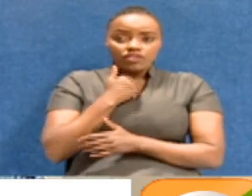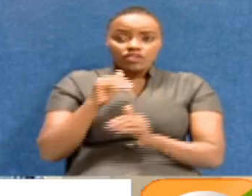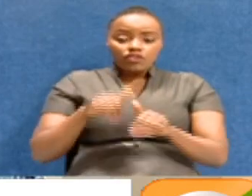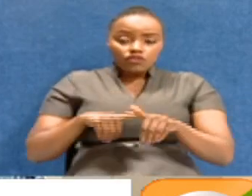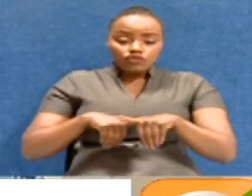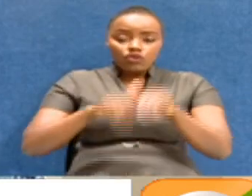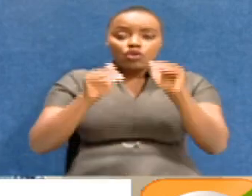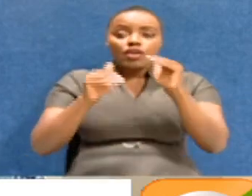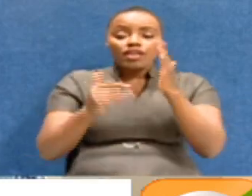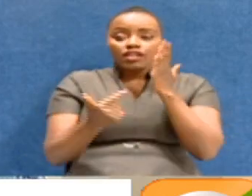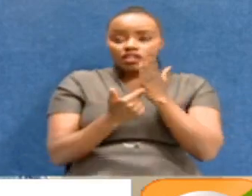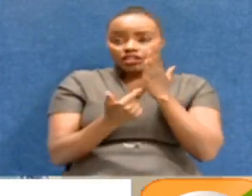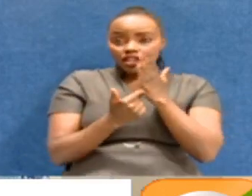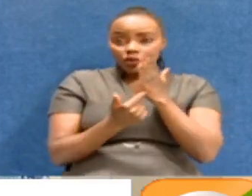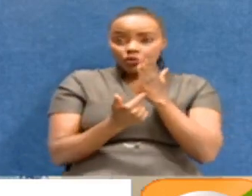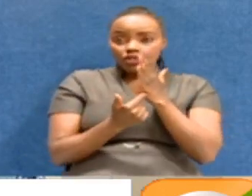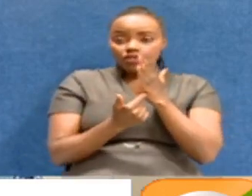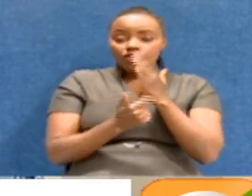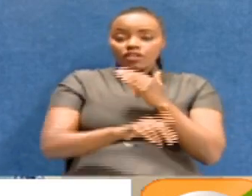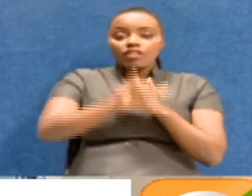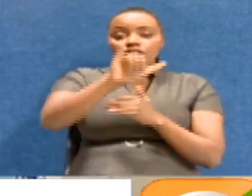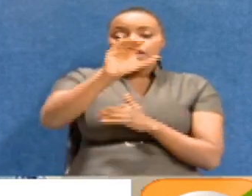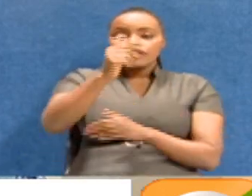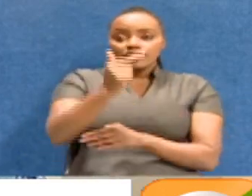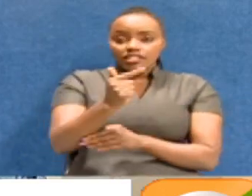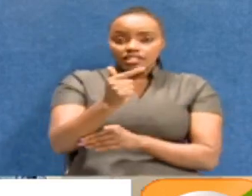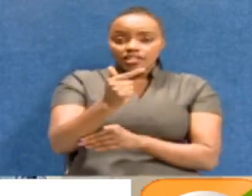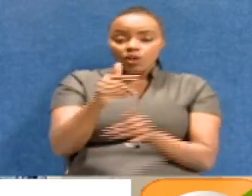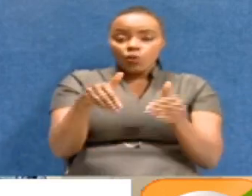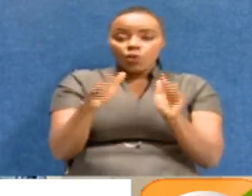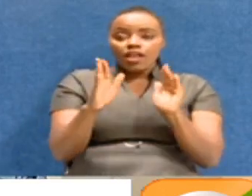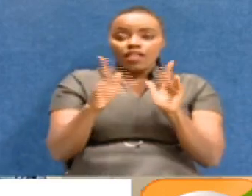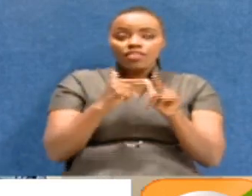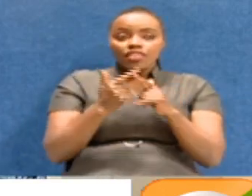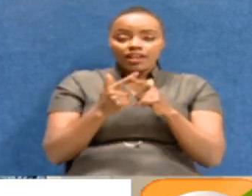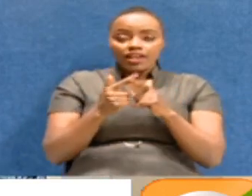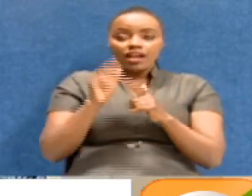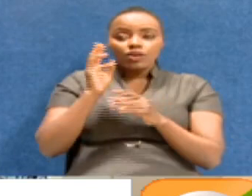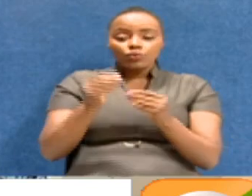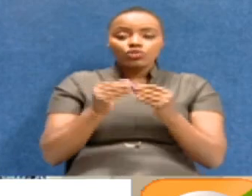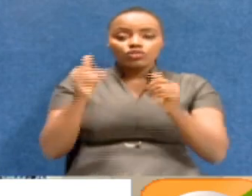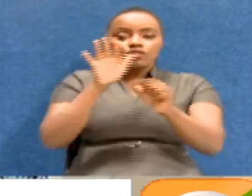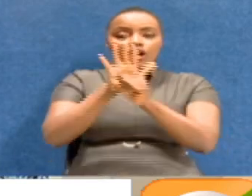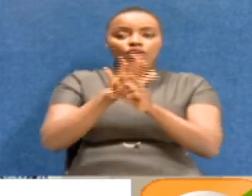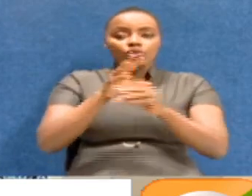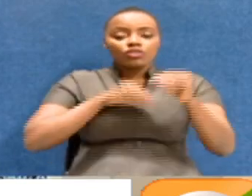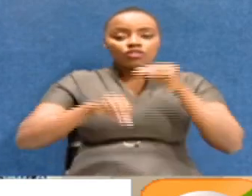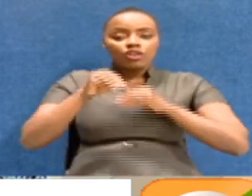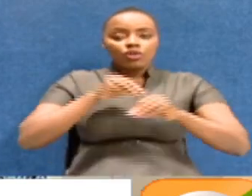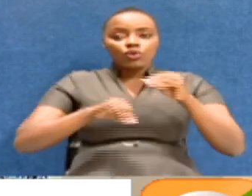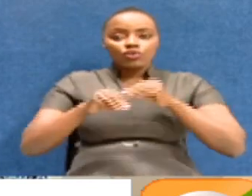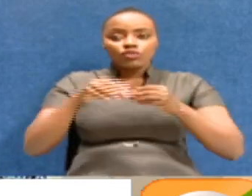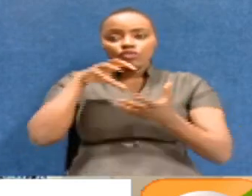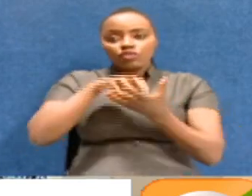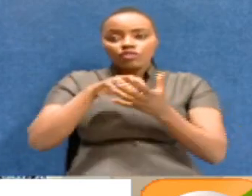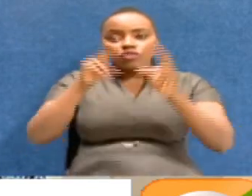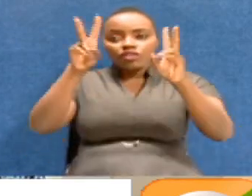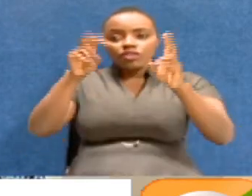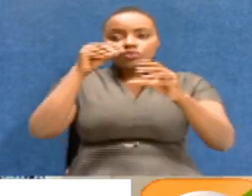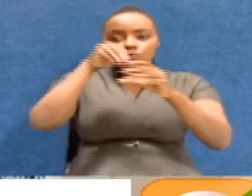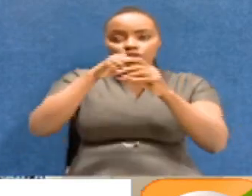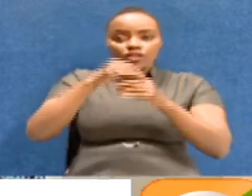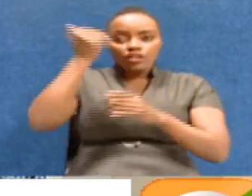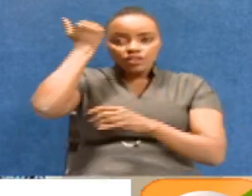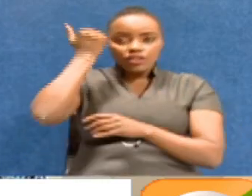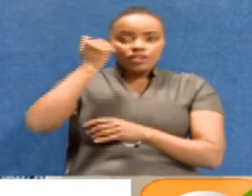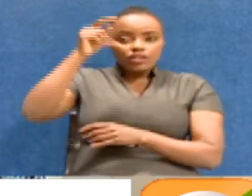the E or rather the IT and take way, we are going to solve a lot of corruption related issues within the